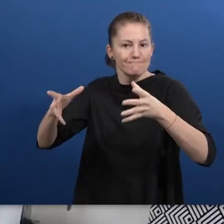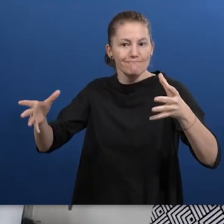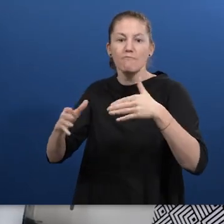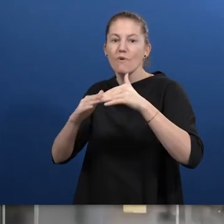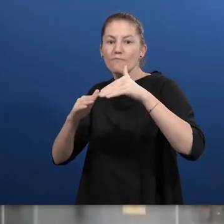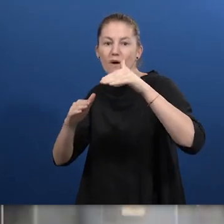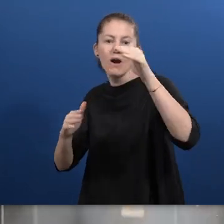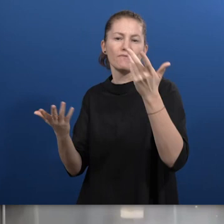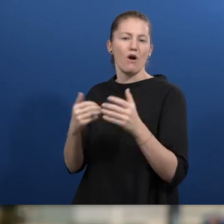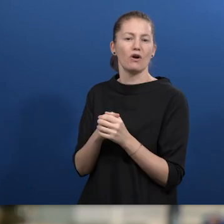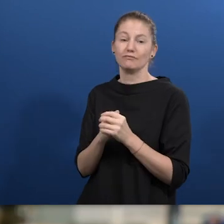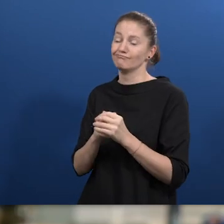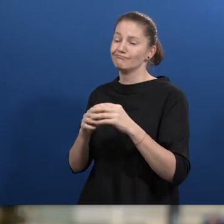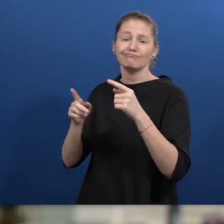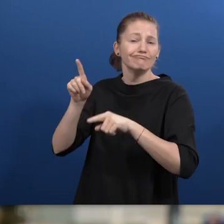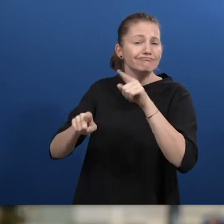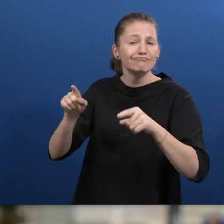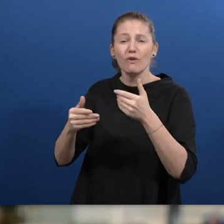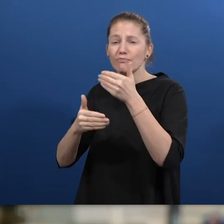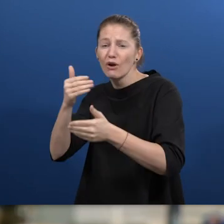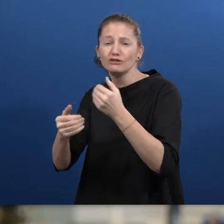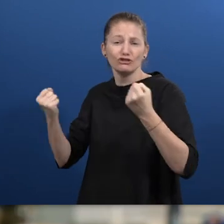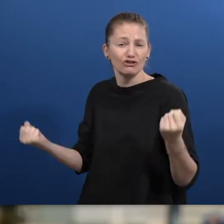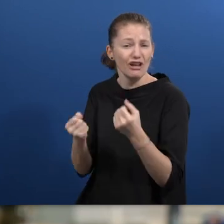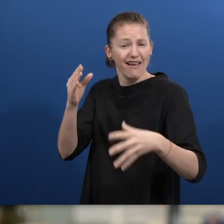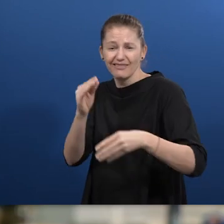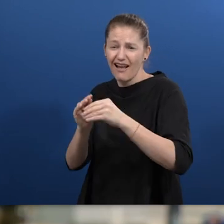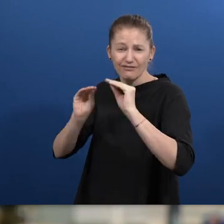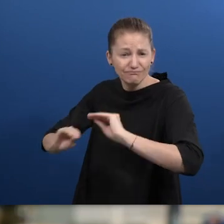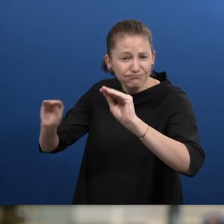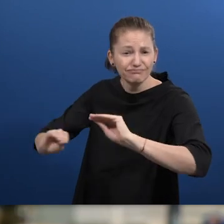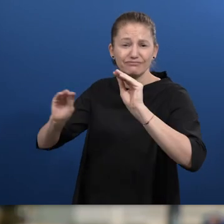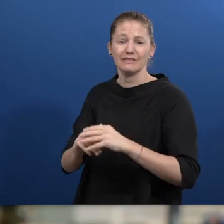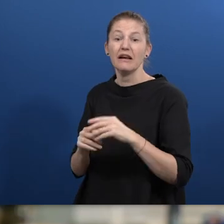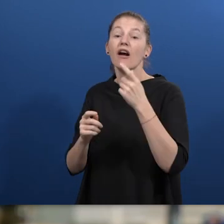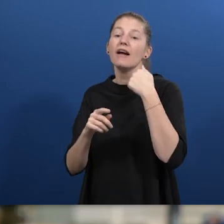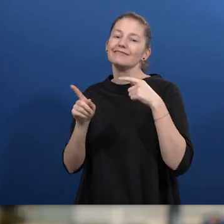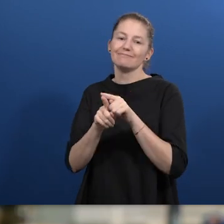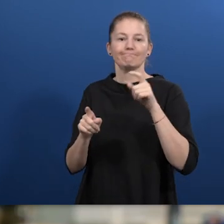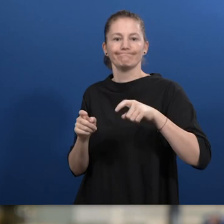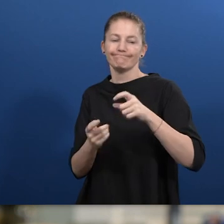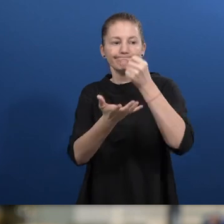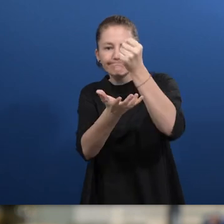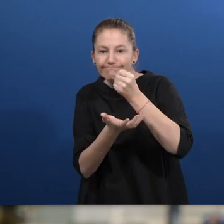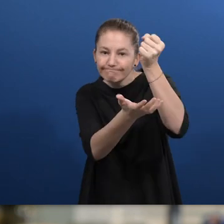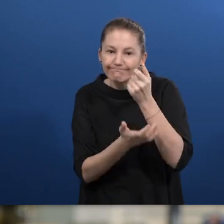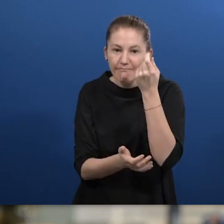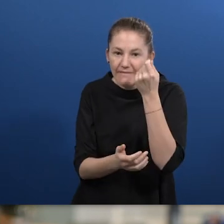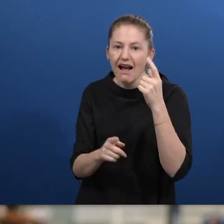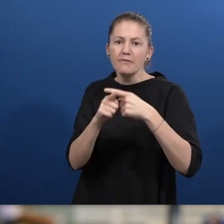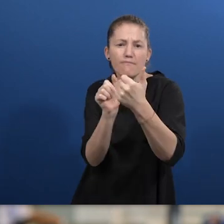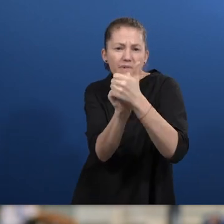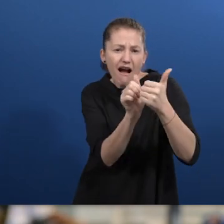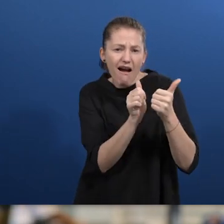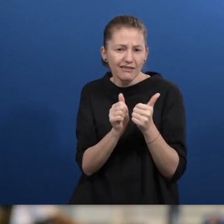methodology, processes and training that requires funding and the right partners with the view that we will scale locally within a year